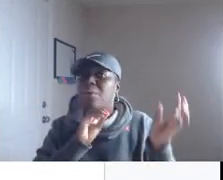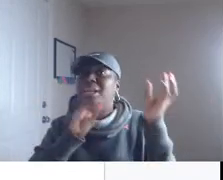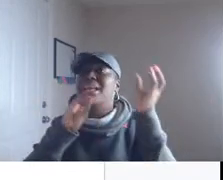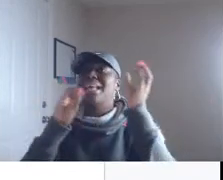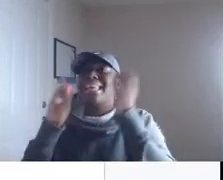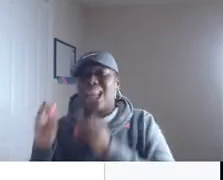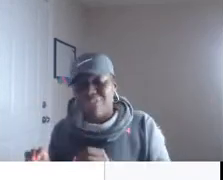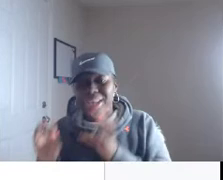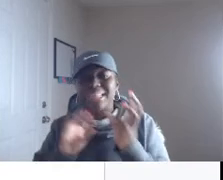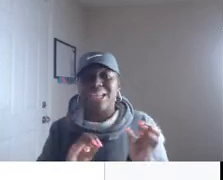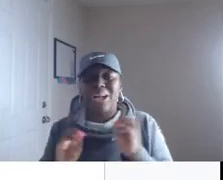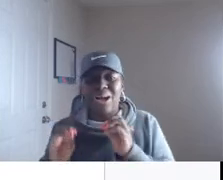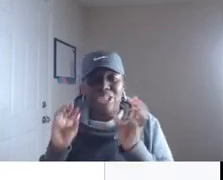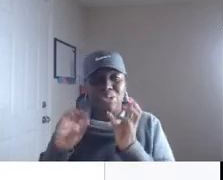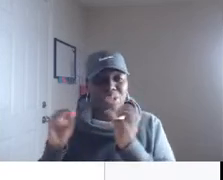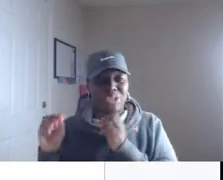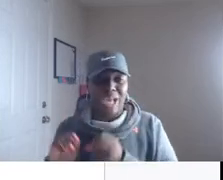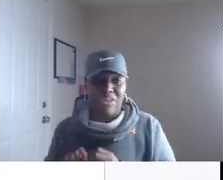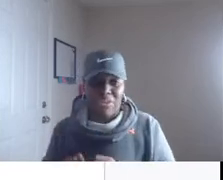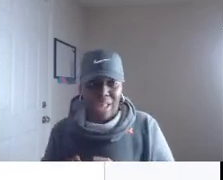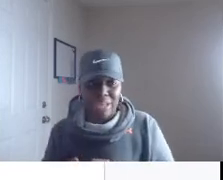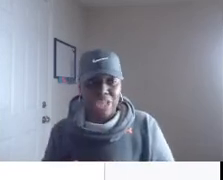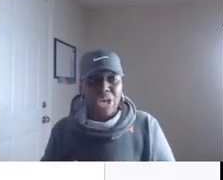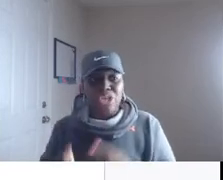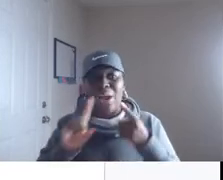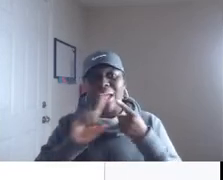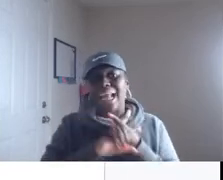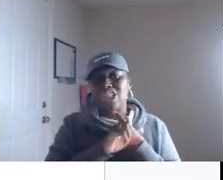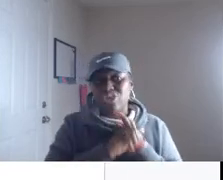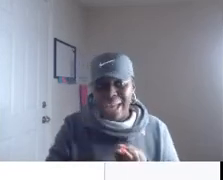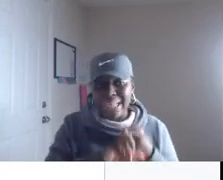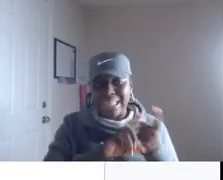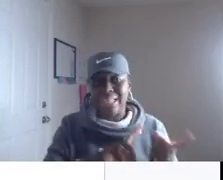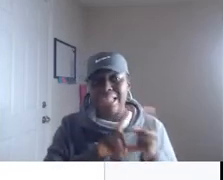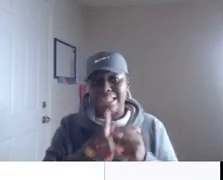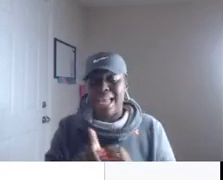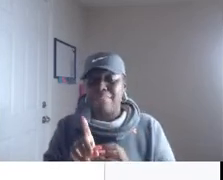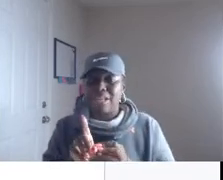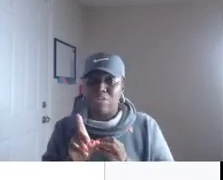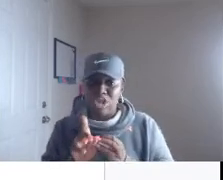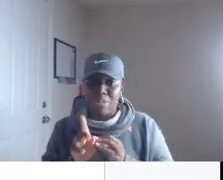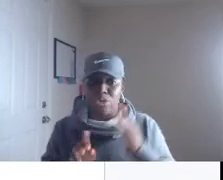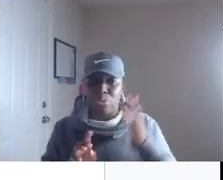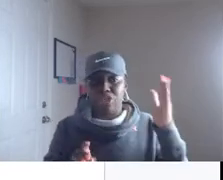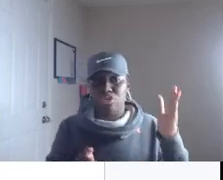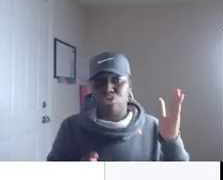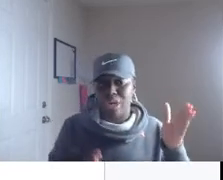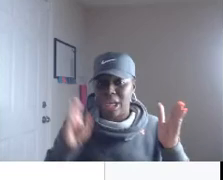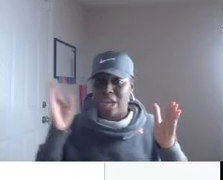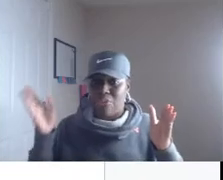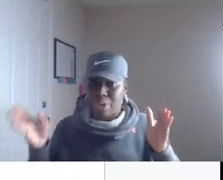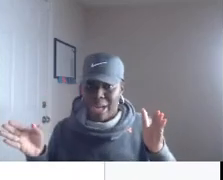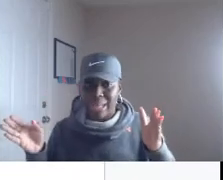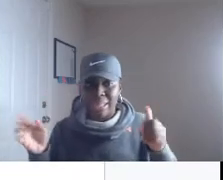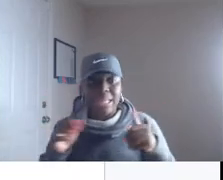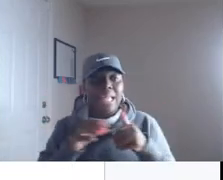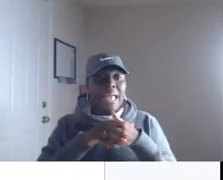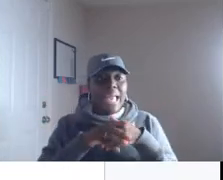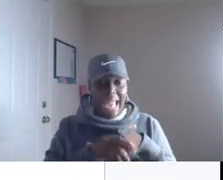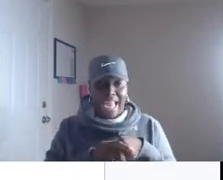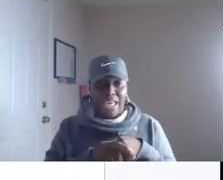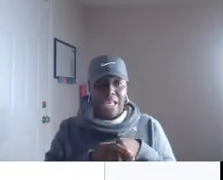if you're in california it's going to cost you 294 your electronic seal and stamp can run you between 20 and 40